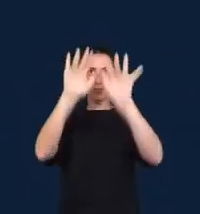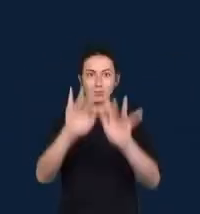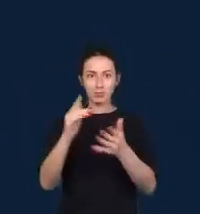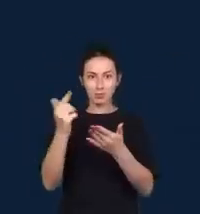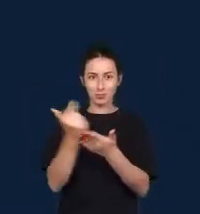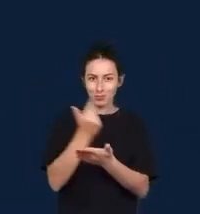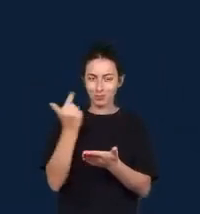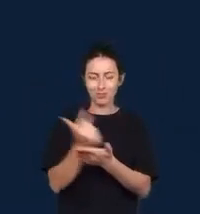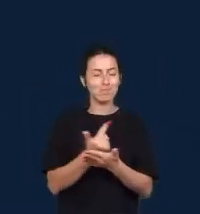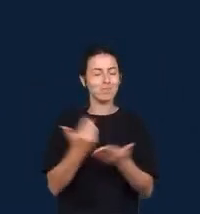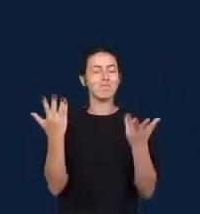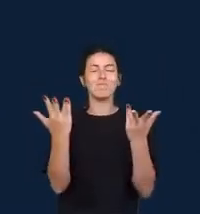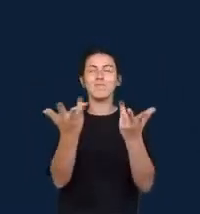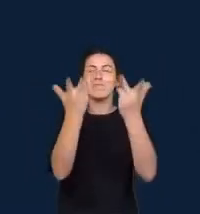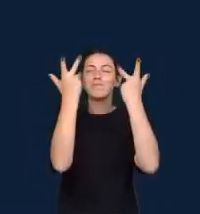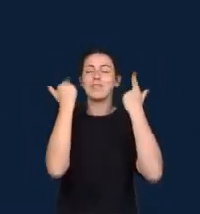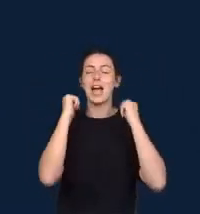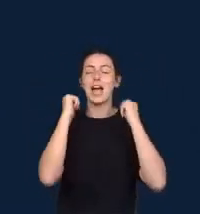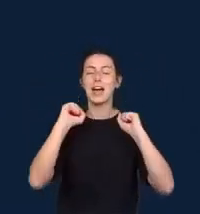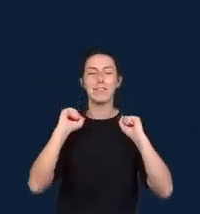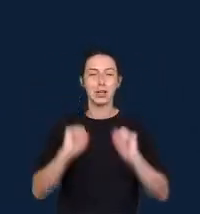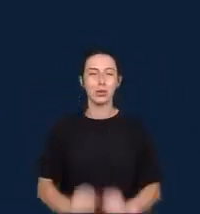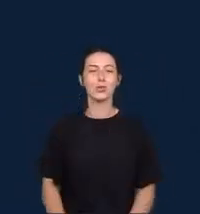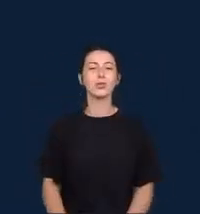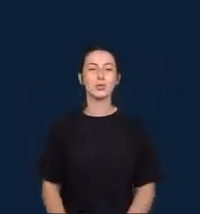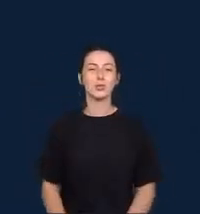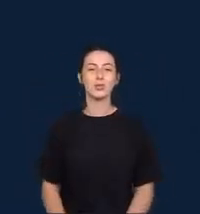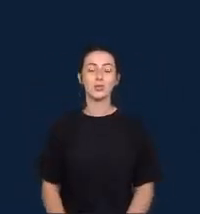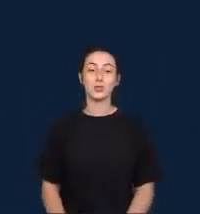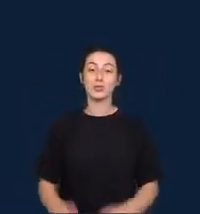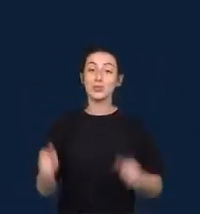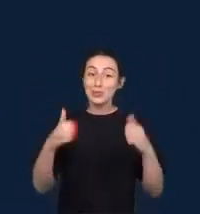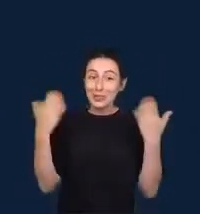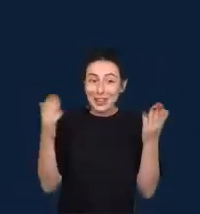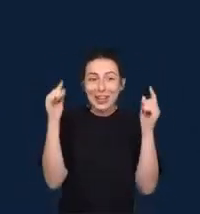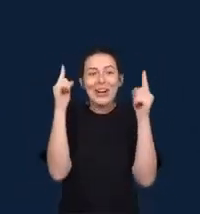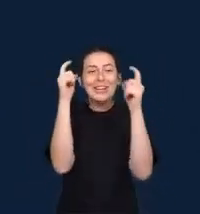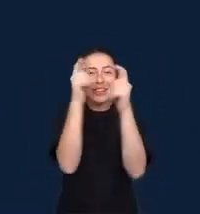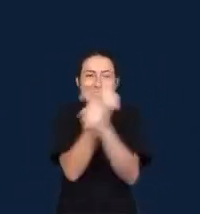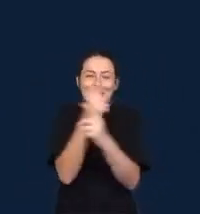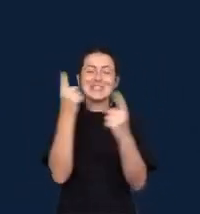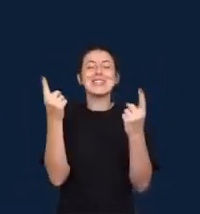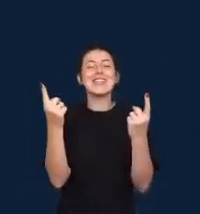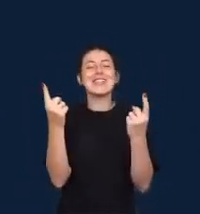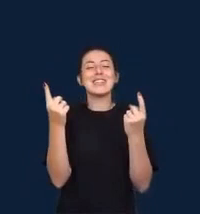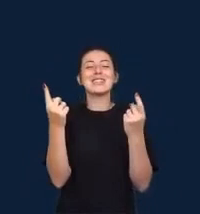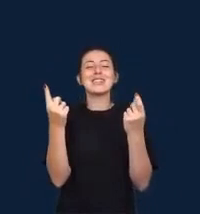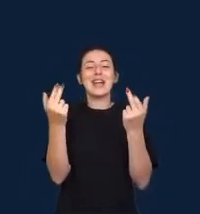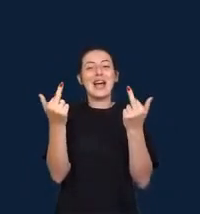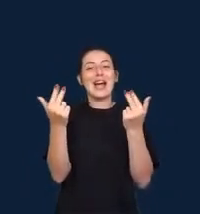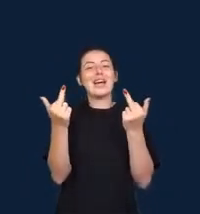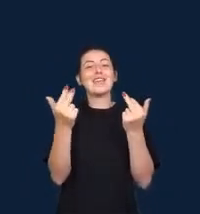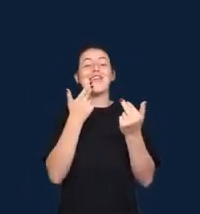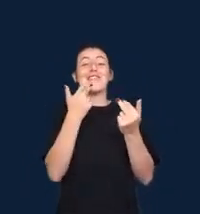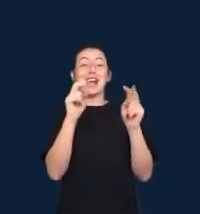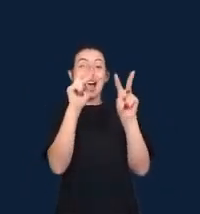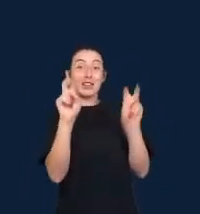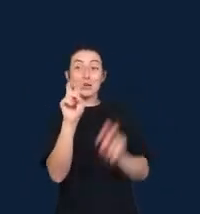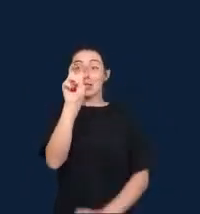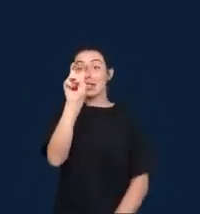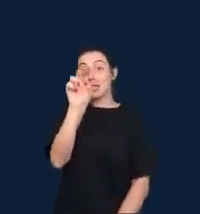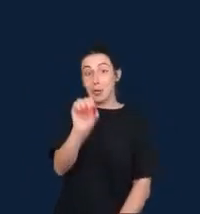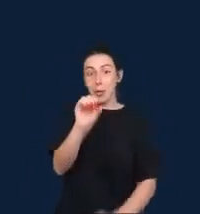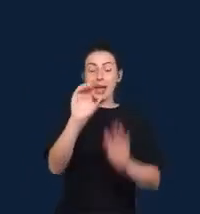So it's hard to do justice to 50 chapters and 74 authors in such a short amount of time.